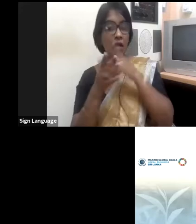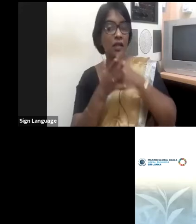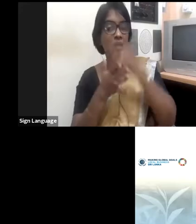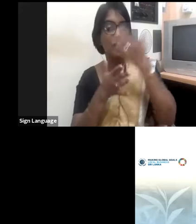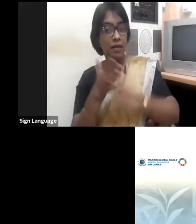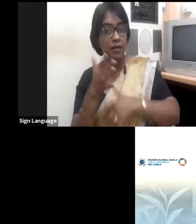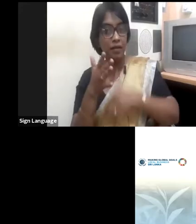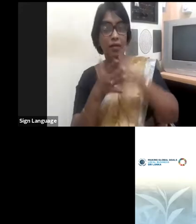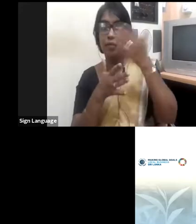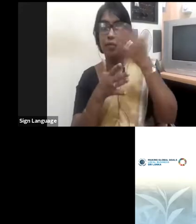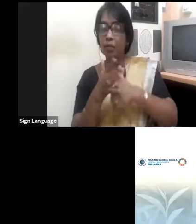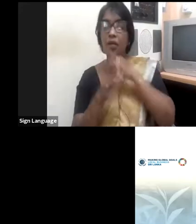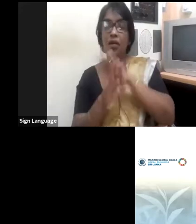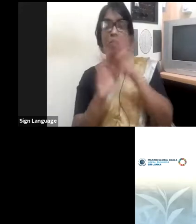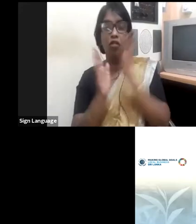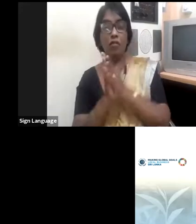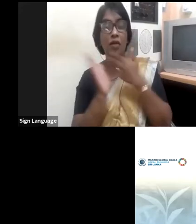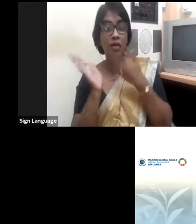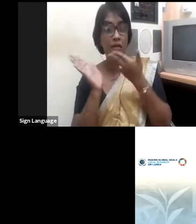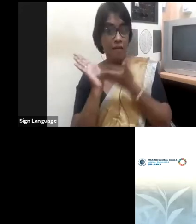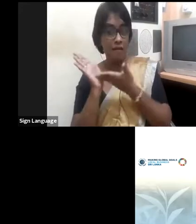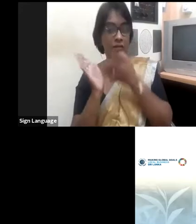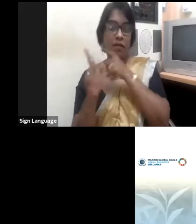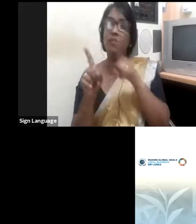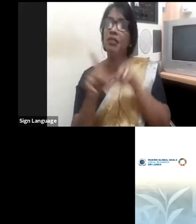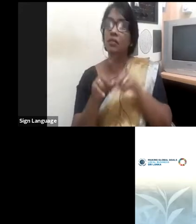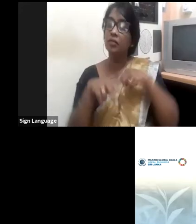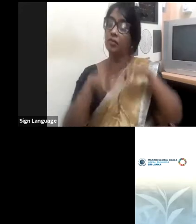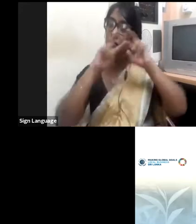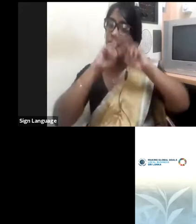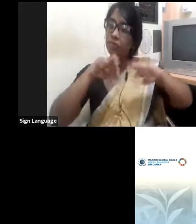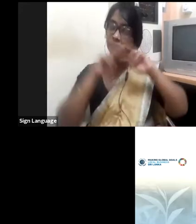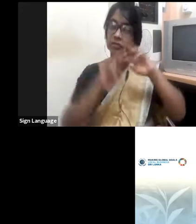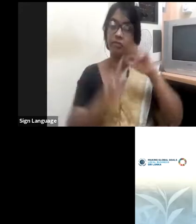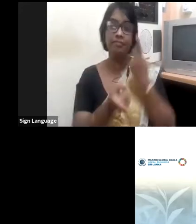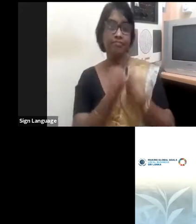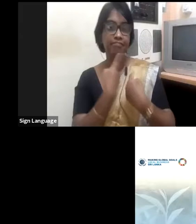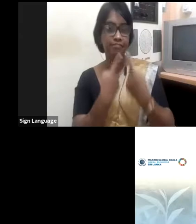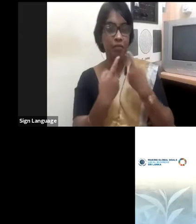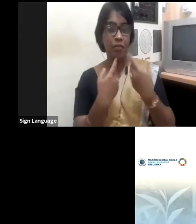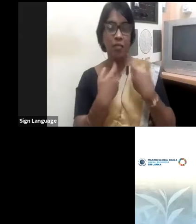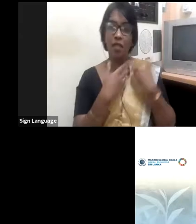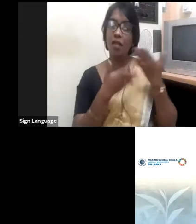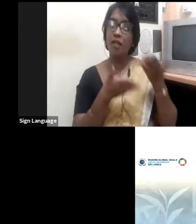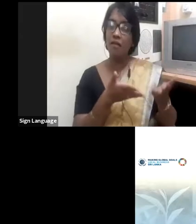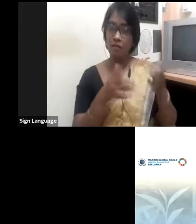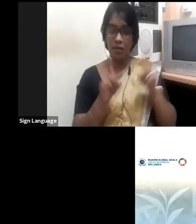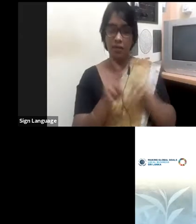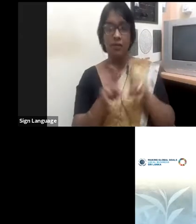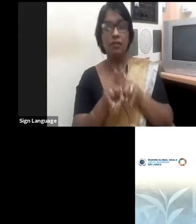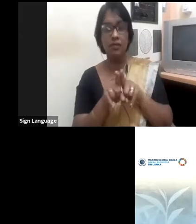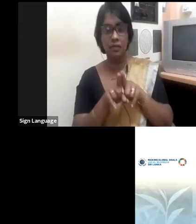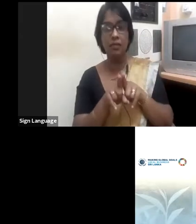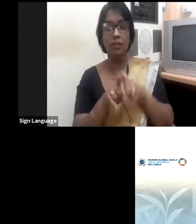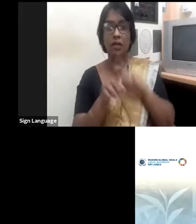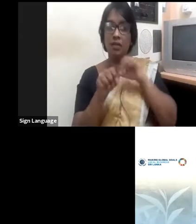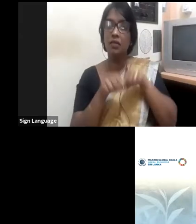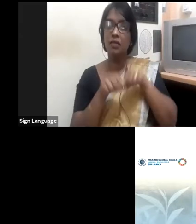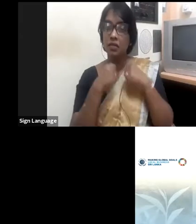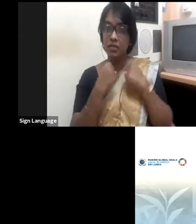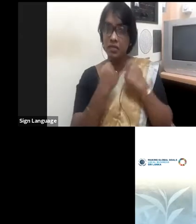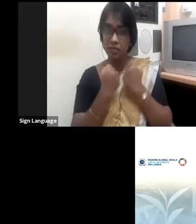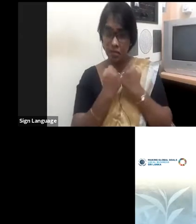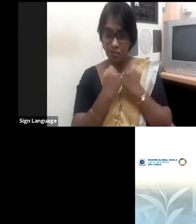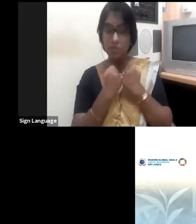research analysts' papers, which tells us that organizations benefit hugely when you have diversity. my own